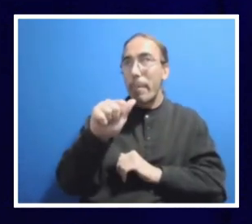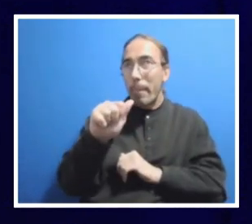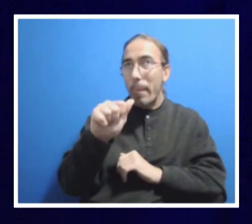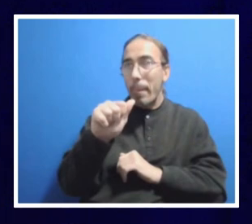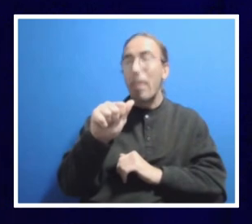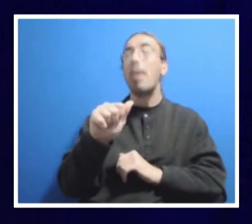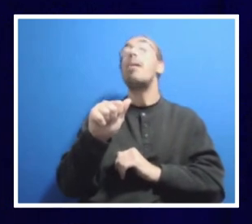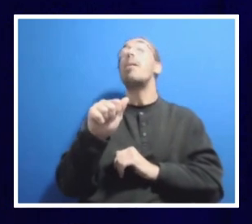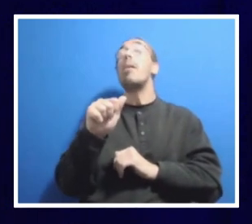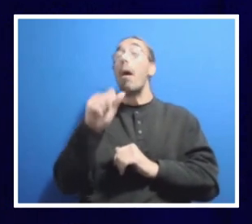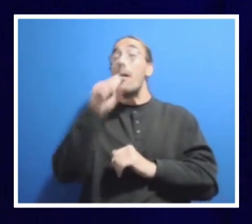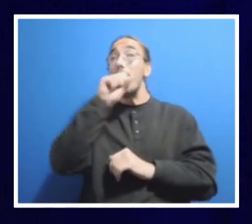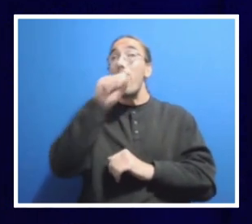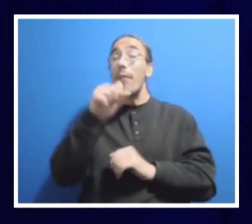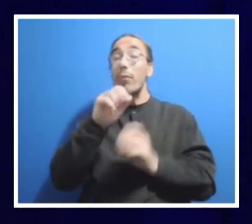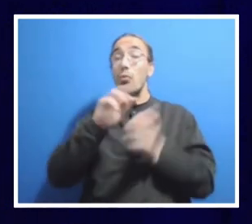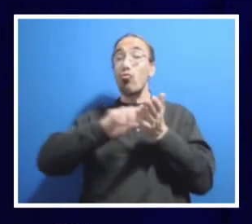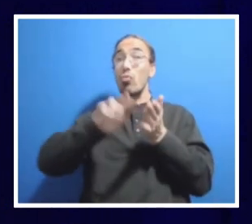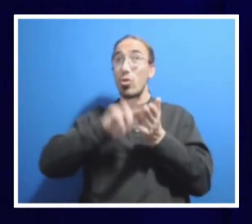makes an impact.